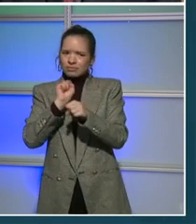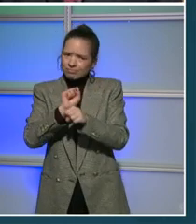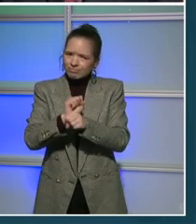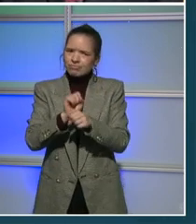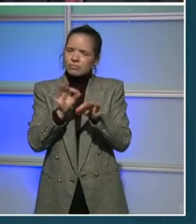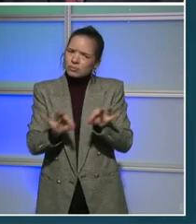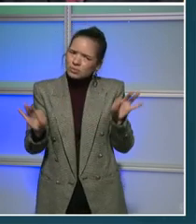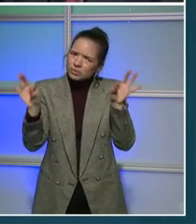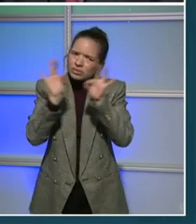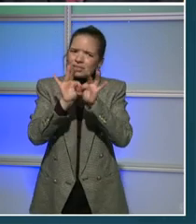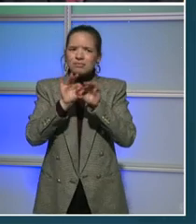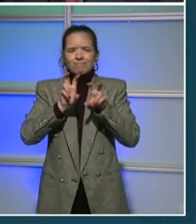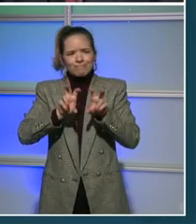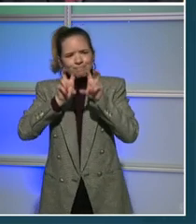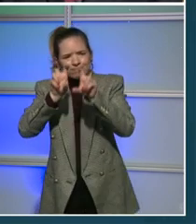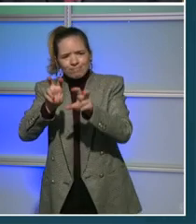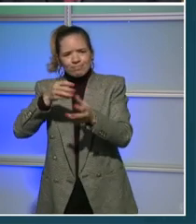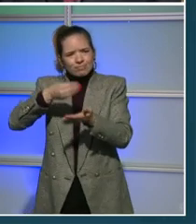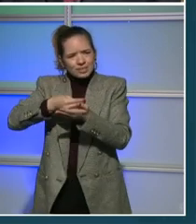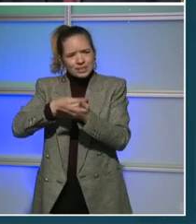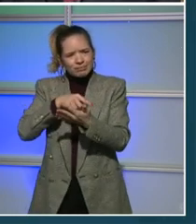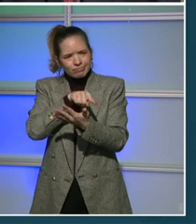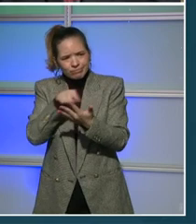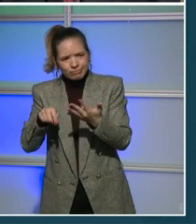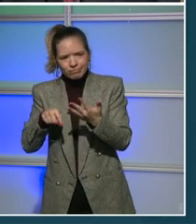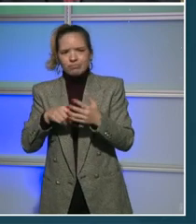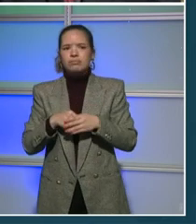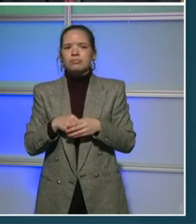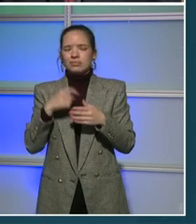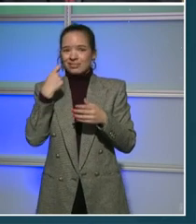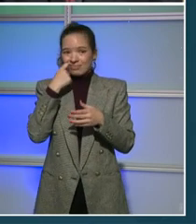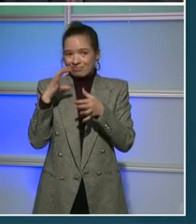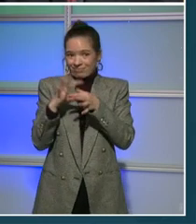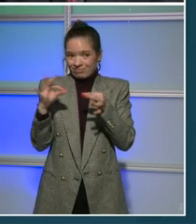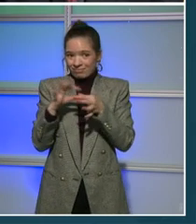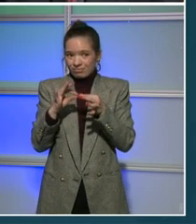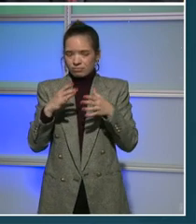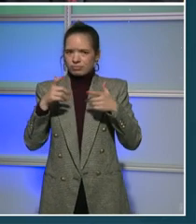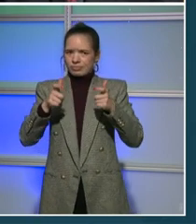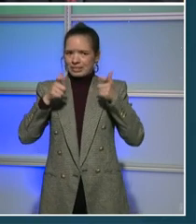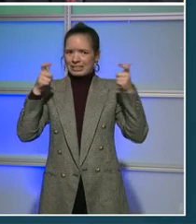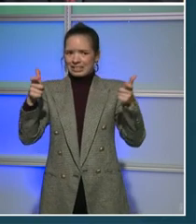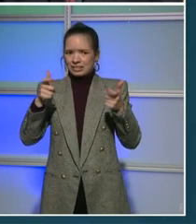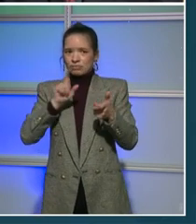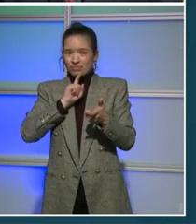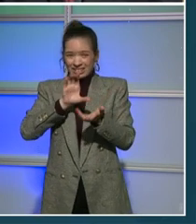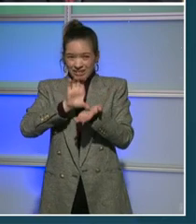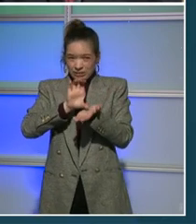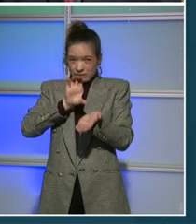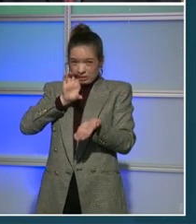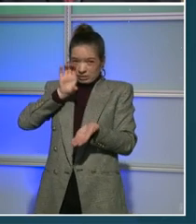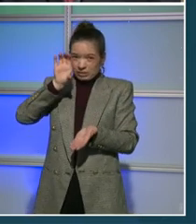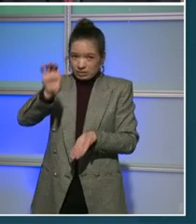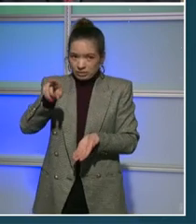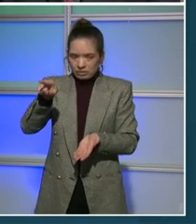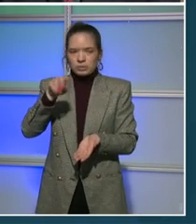remiss if I did not mention the significant allocations the mayor is making to improve health care east of the river.